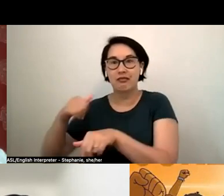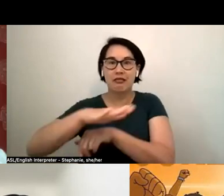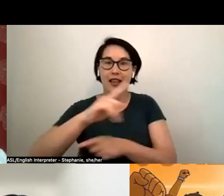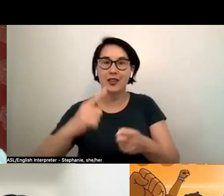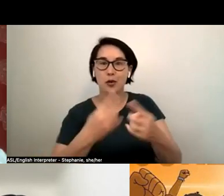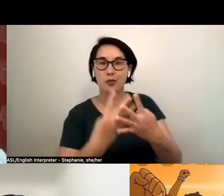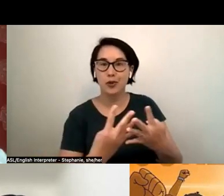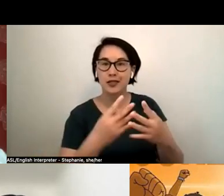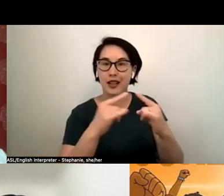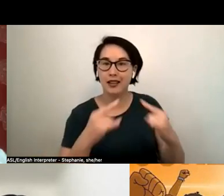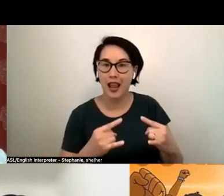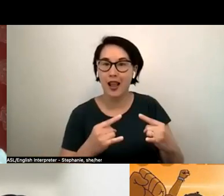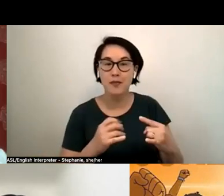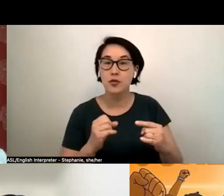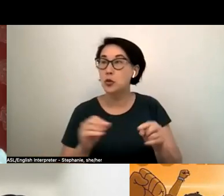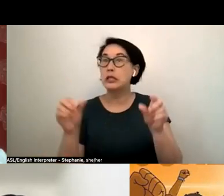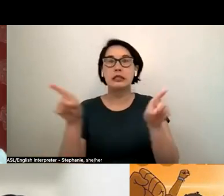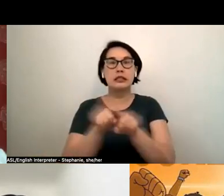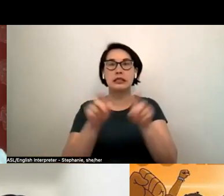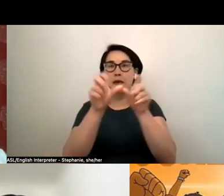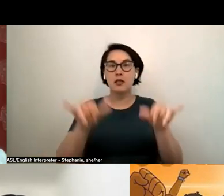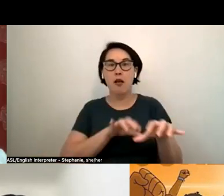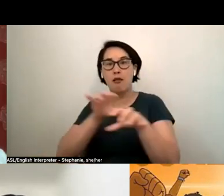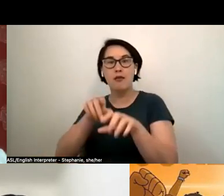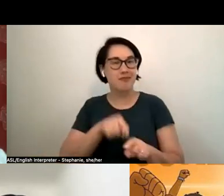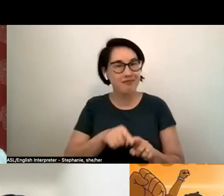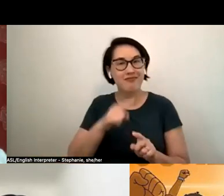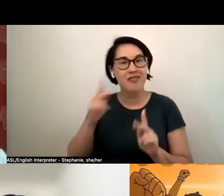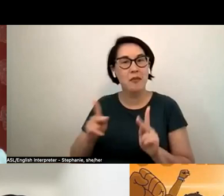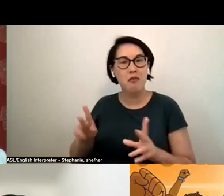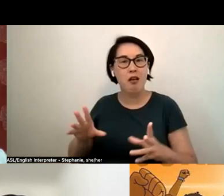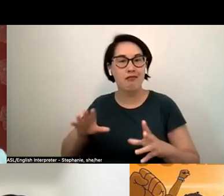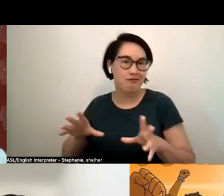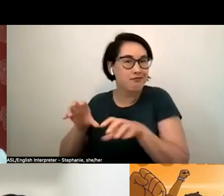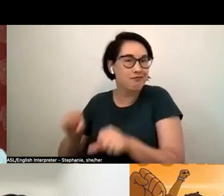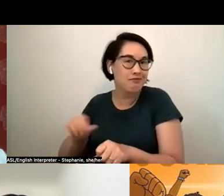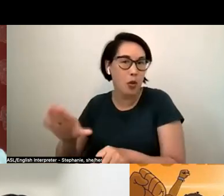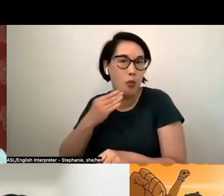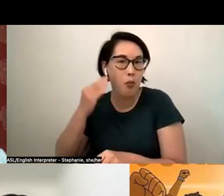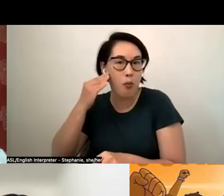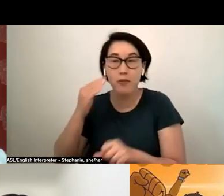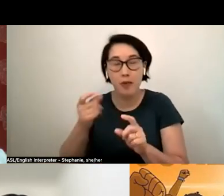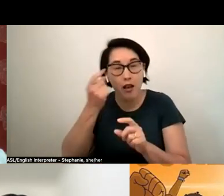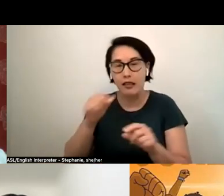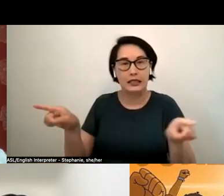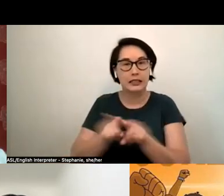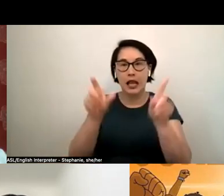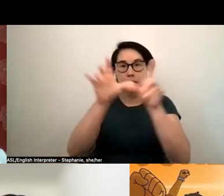same system right um we're sent into